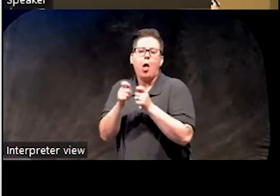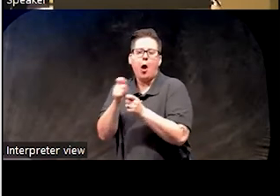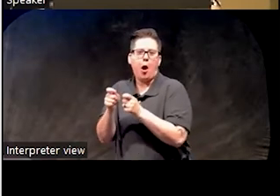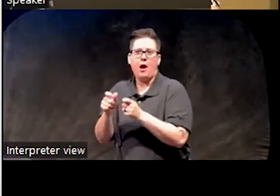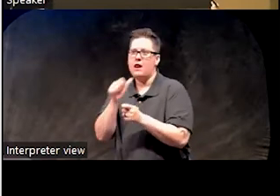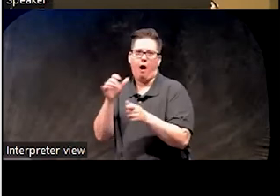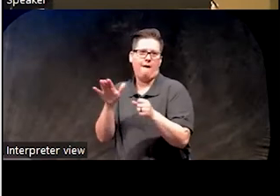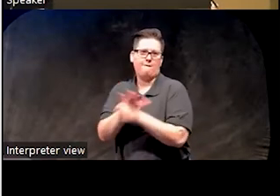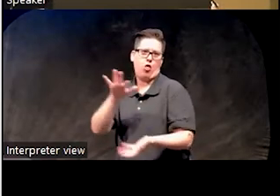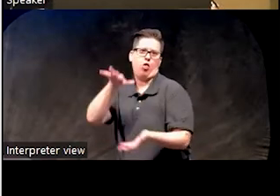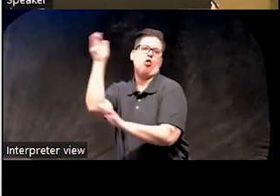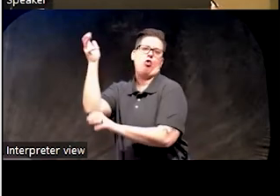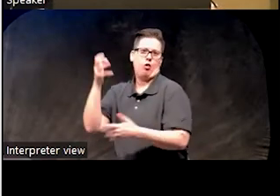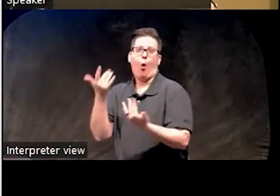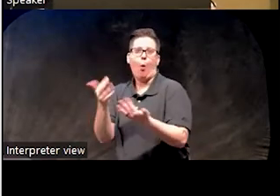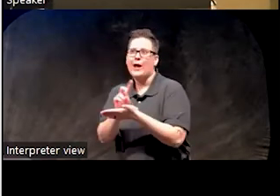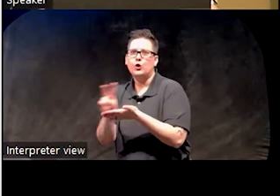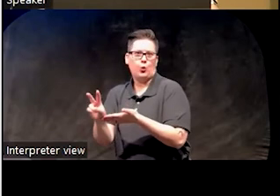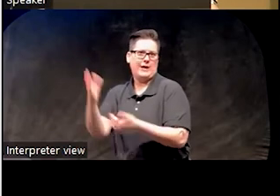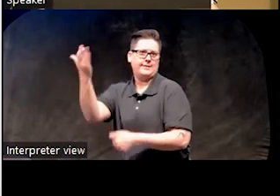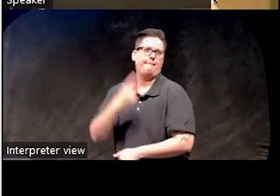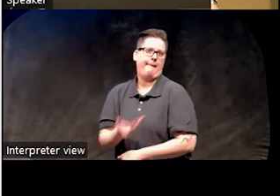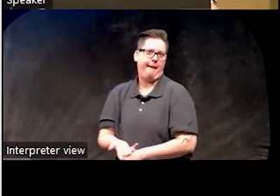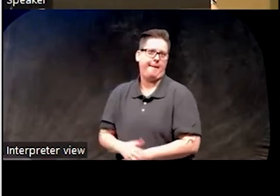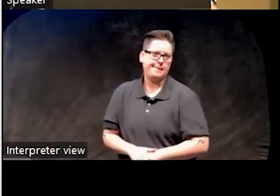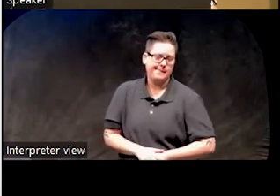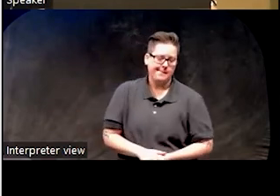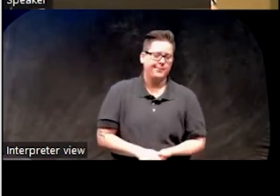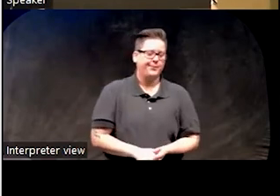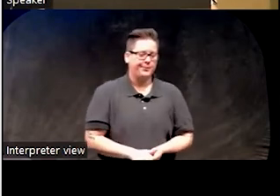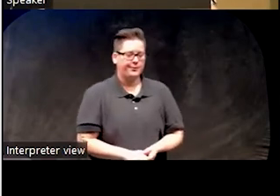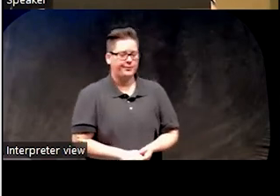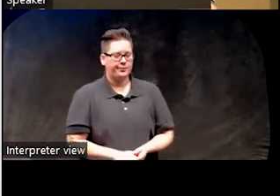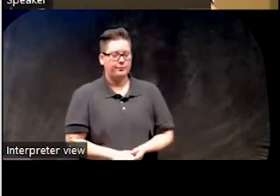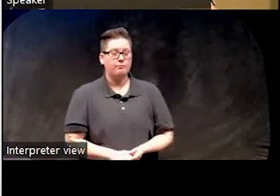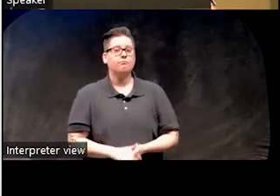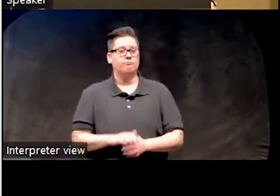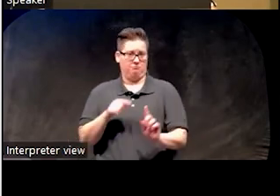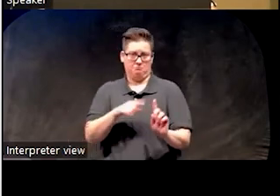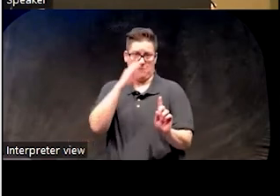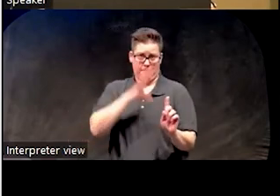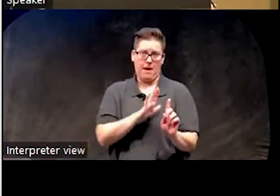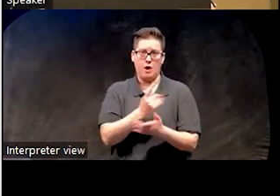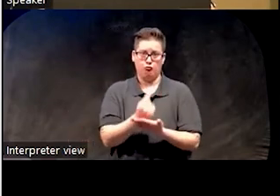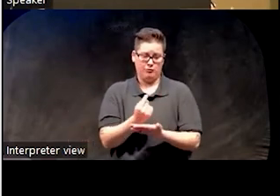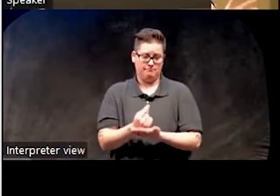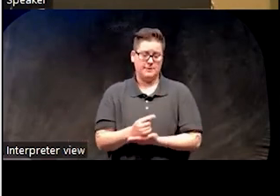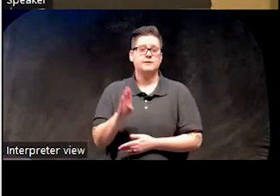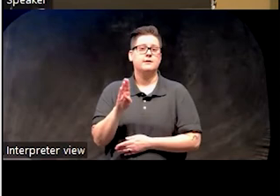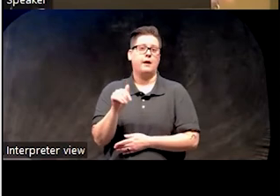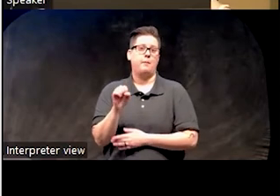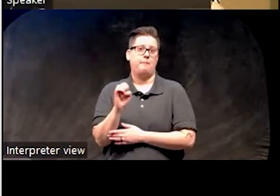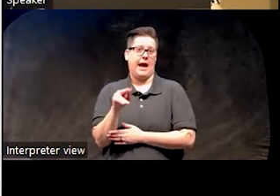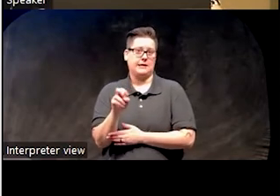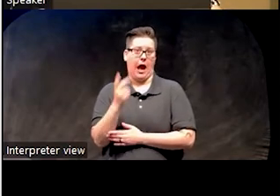derailed by the time you come for a follow-up. Um, so in terms of his treatment progress, this is his baseline. Do